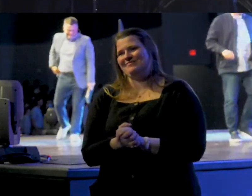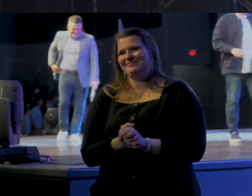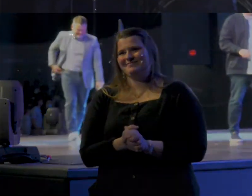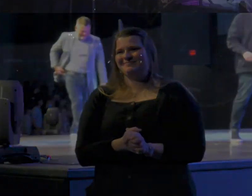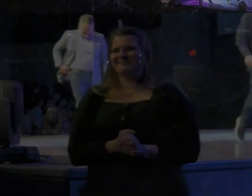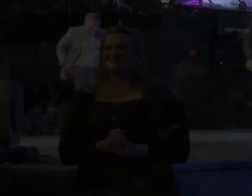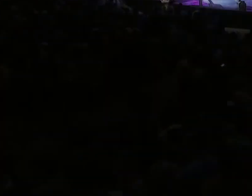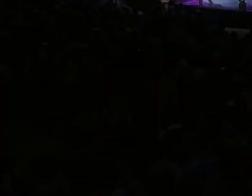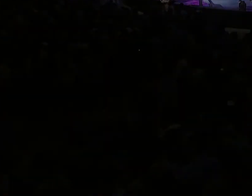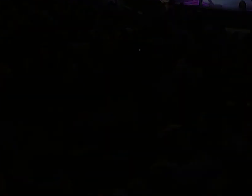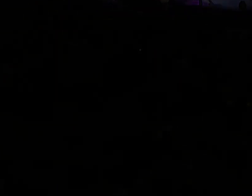dismissed You